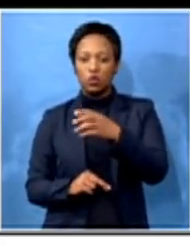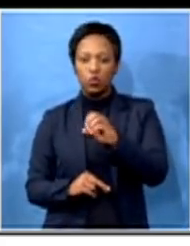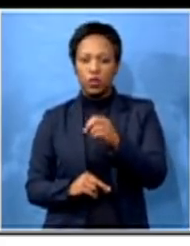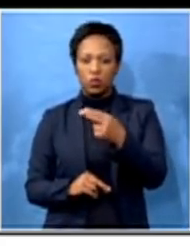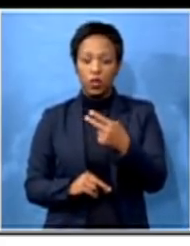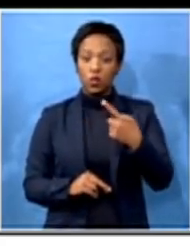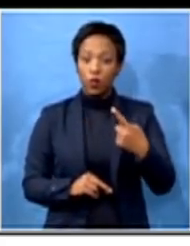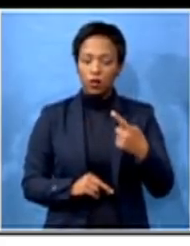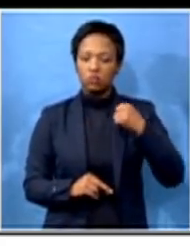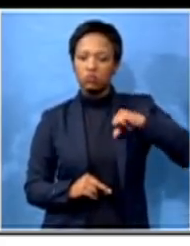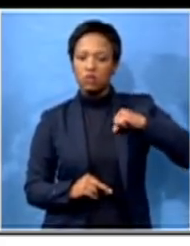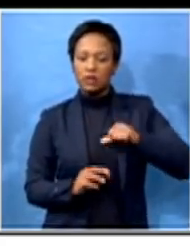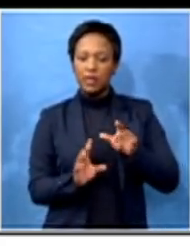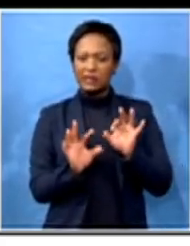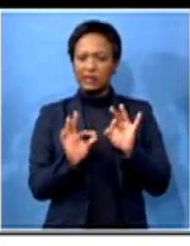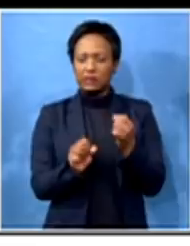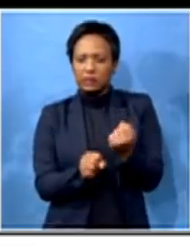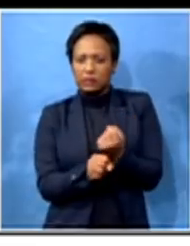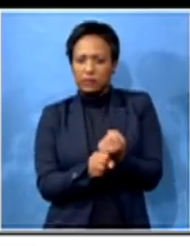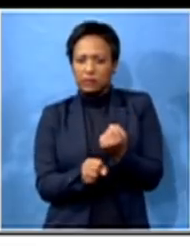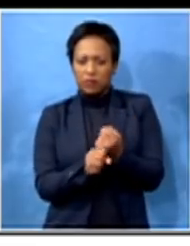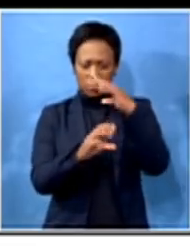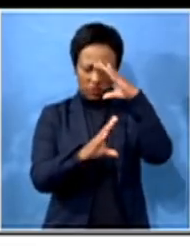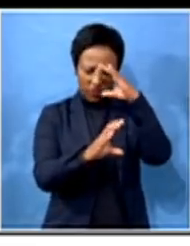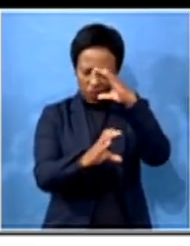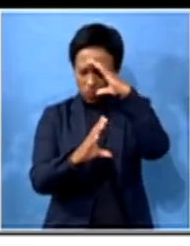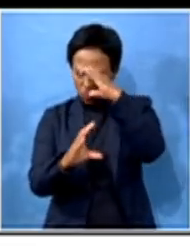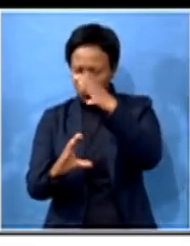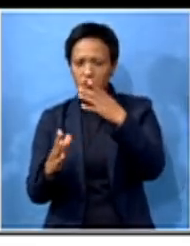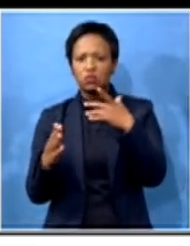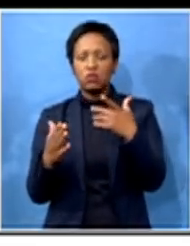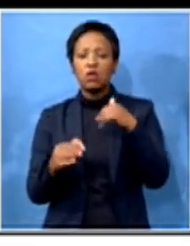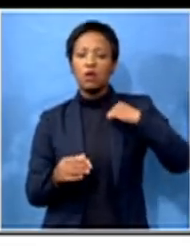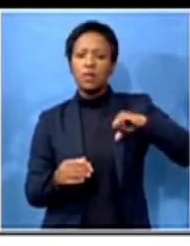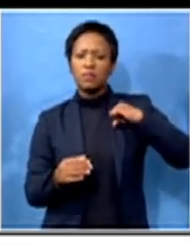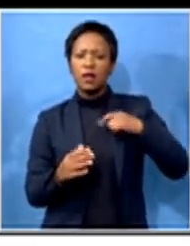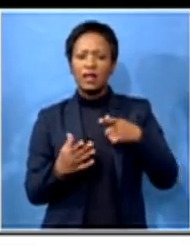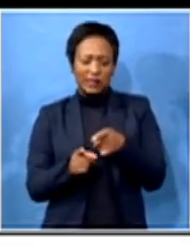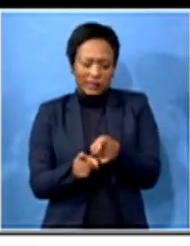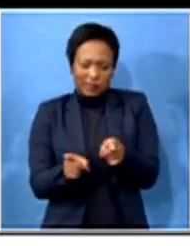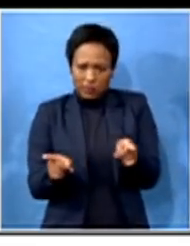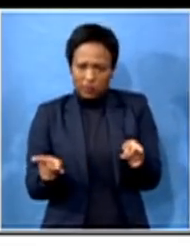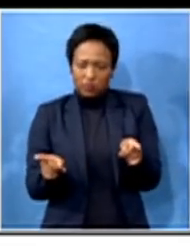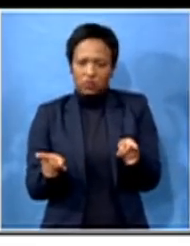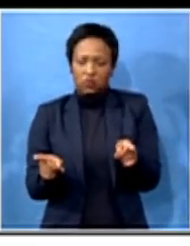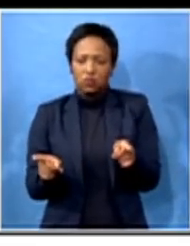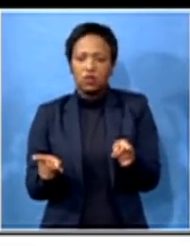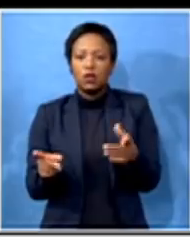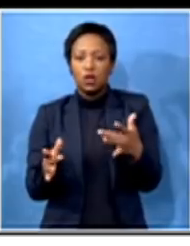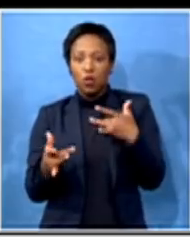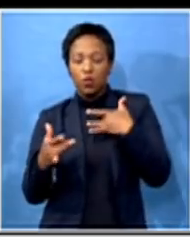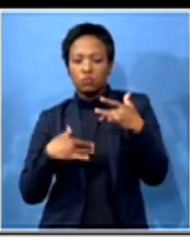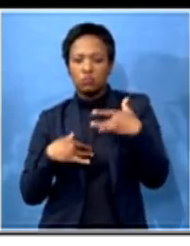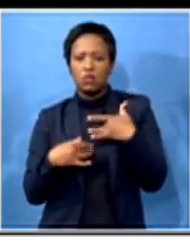municipalities are focused on the task at hand, and our municipalities are more content about the